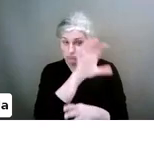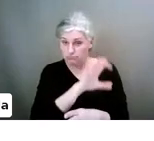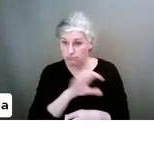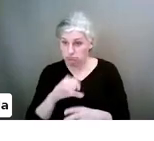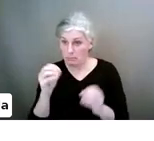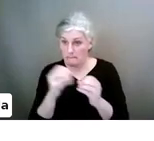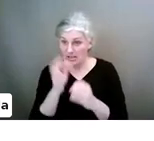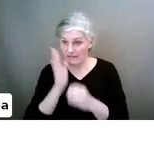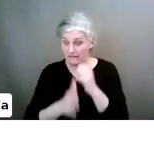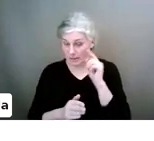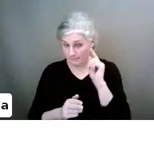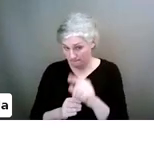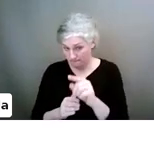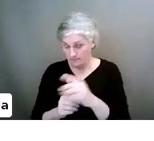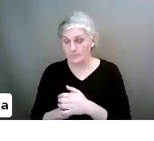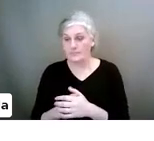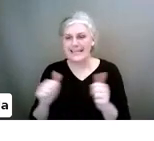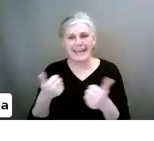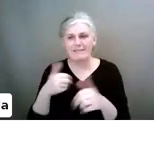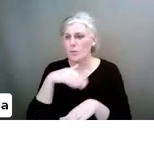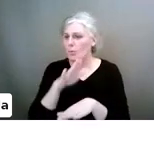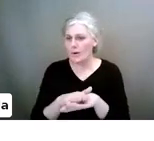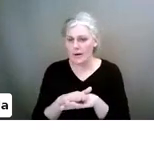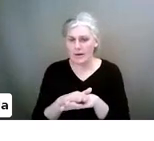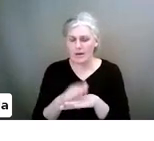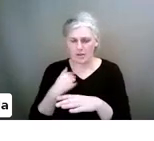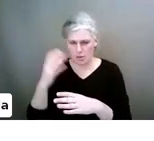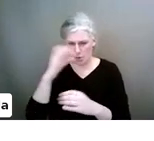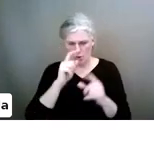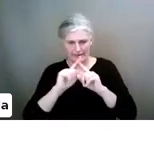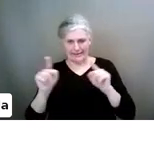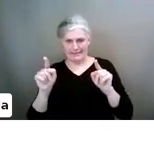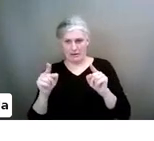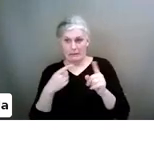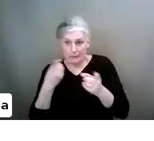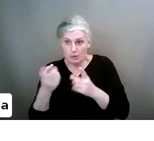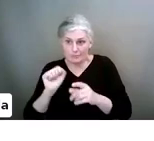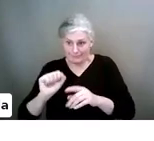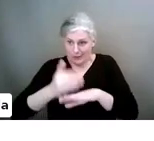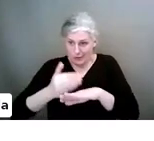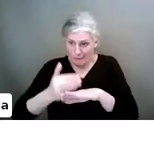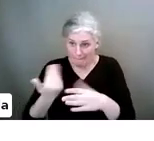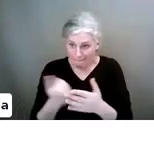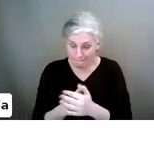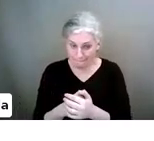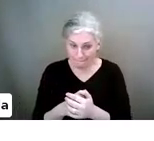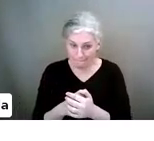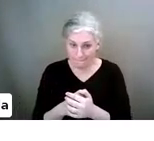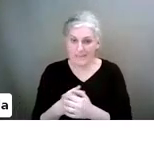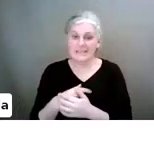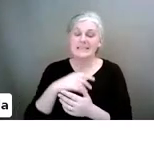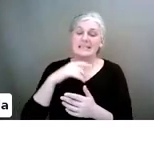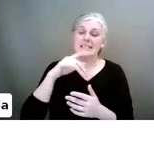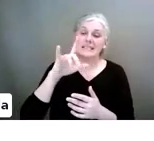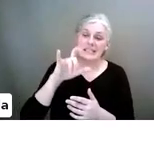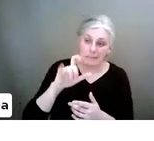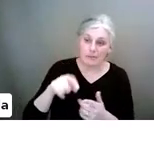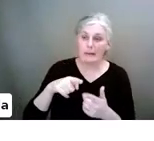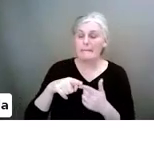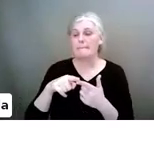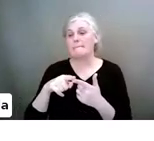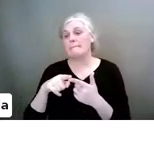just mentioned earlier. They're everywhere. They just look a bit different. But they do it. And they're in Snapchat as well. And they're in Instagram.